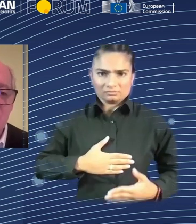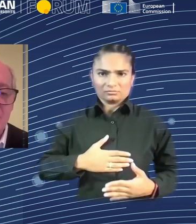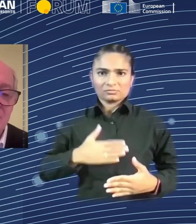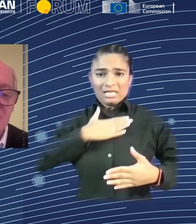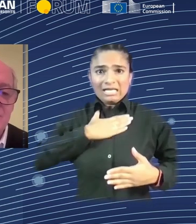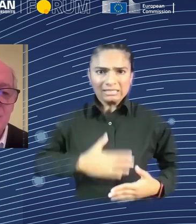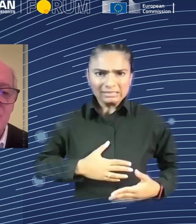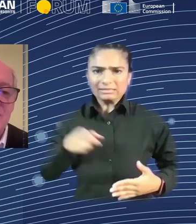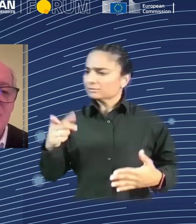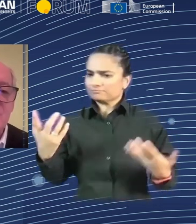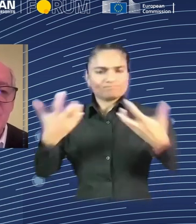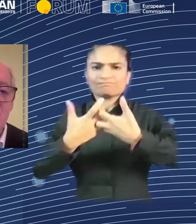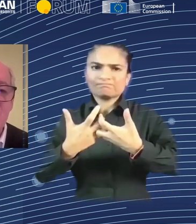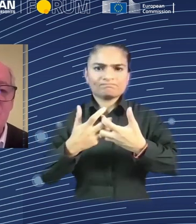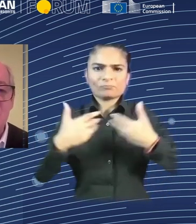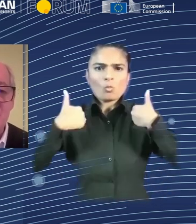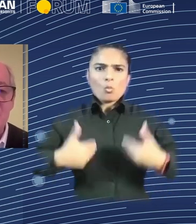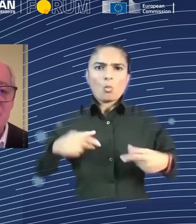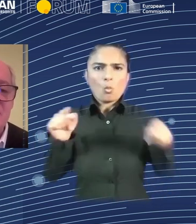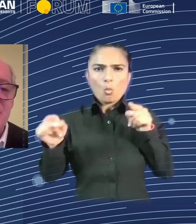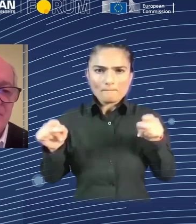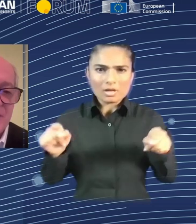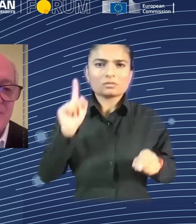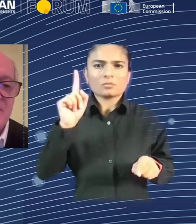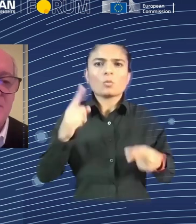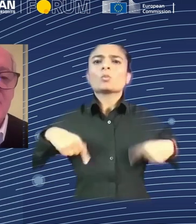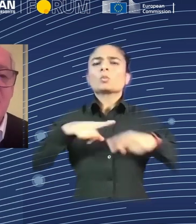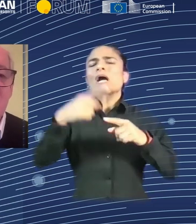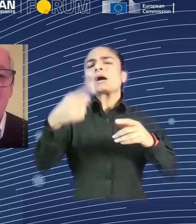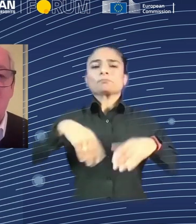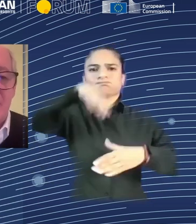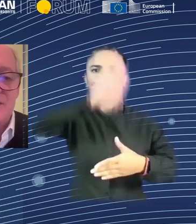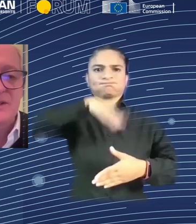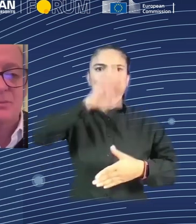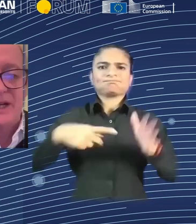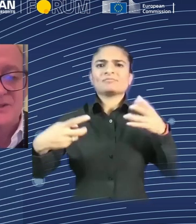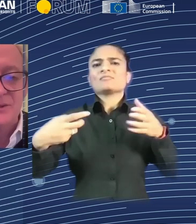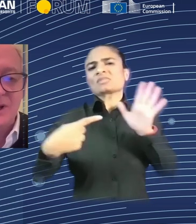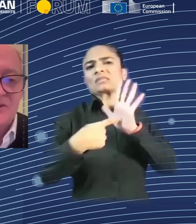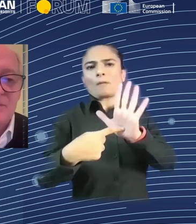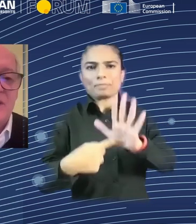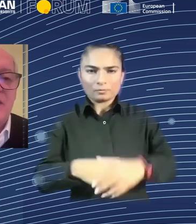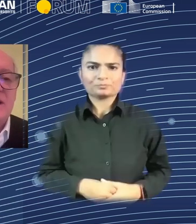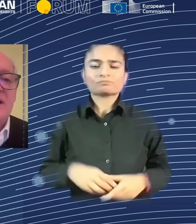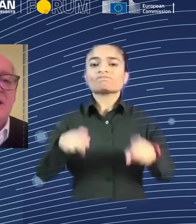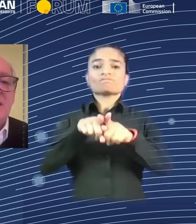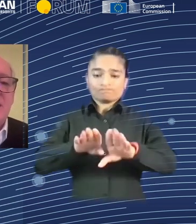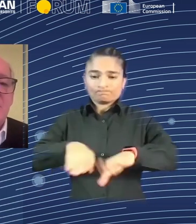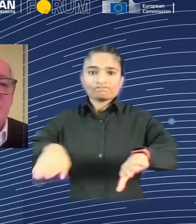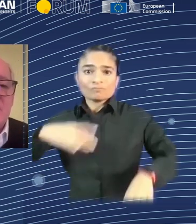tutoring of children. We know that tutoring of children is very, very effective compared to classroom teaching.